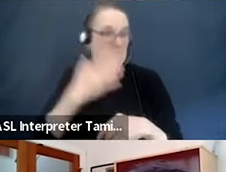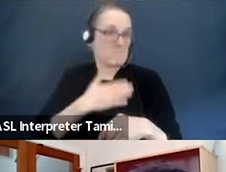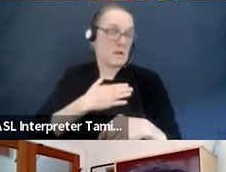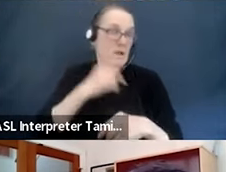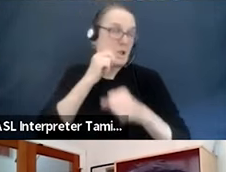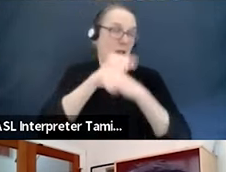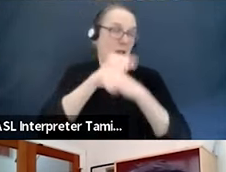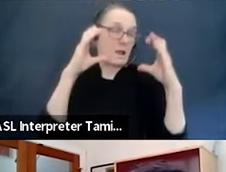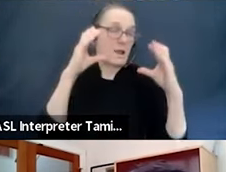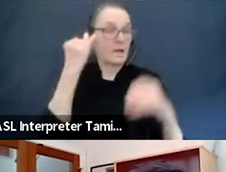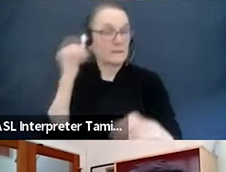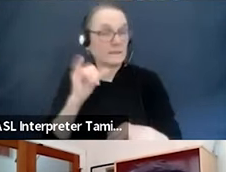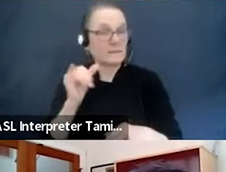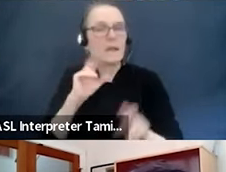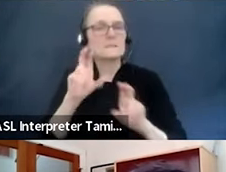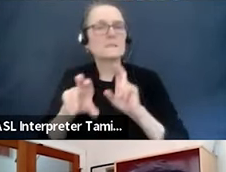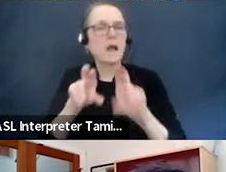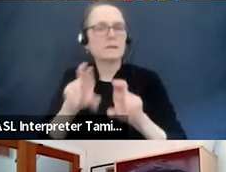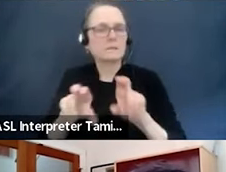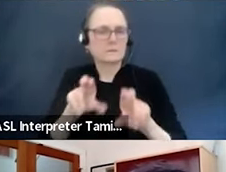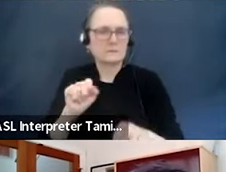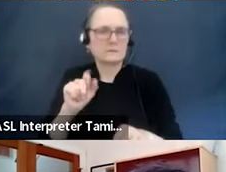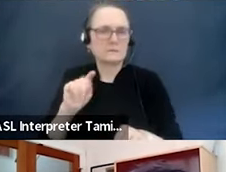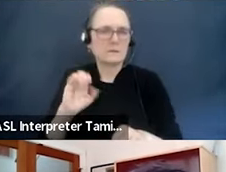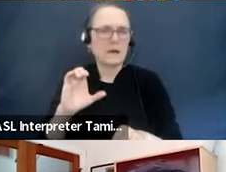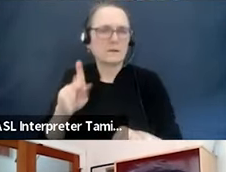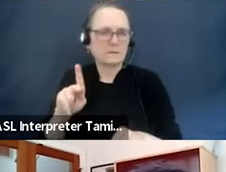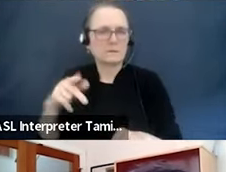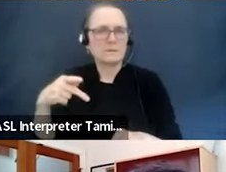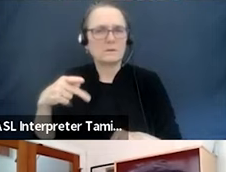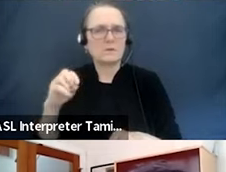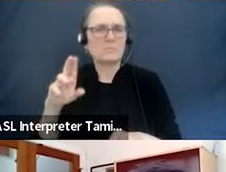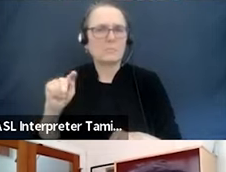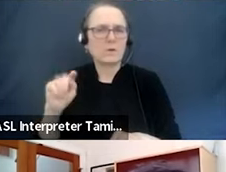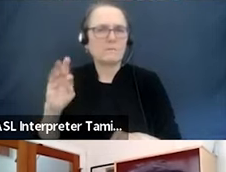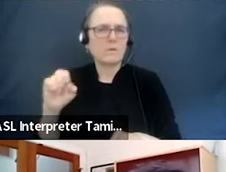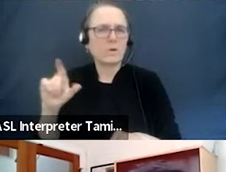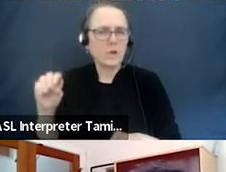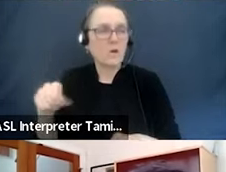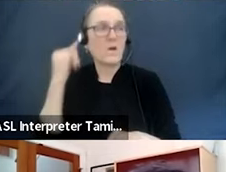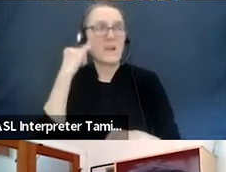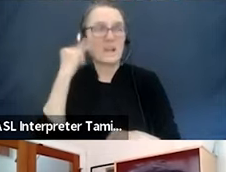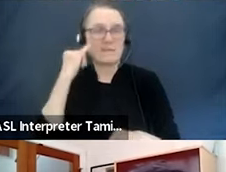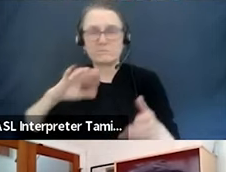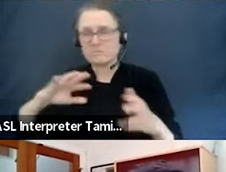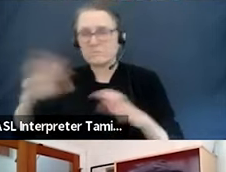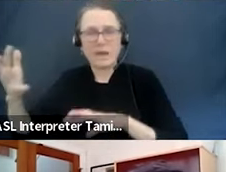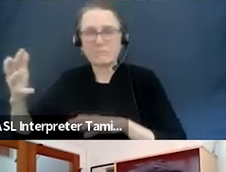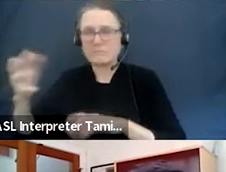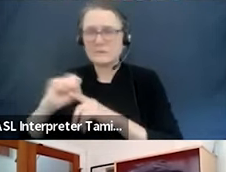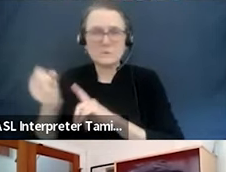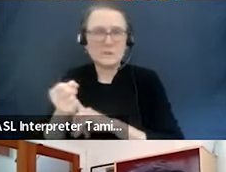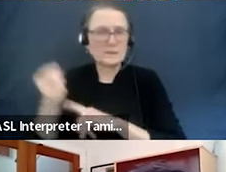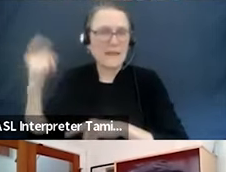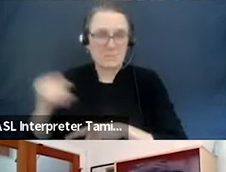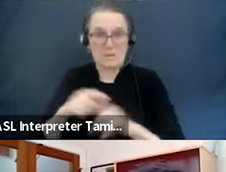through diversity. And that's where I think the integrity of focusing on equity is going to come together